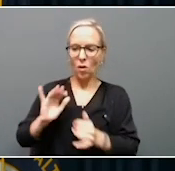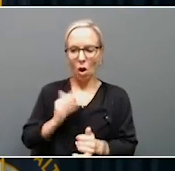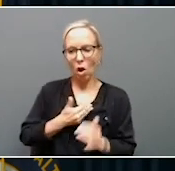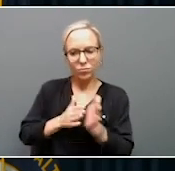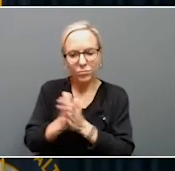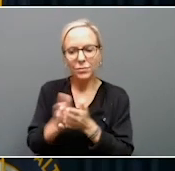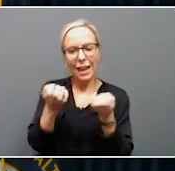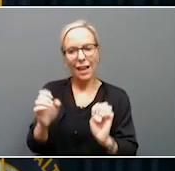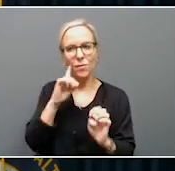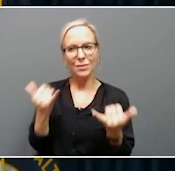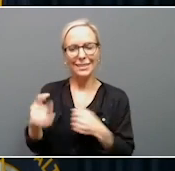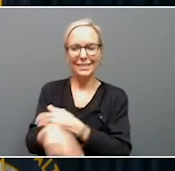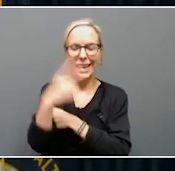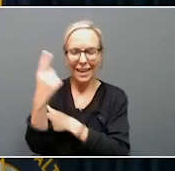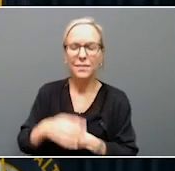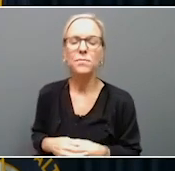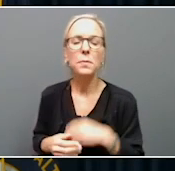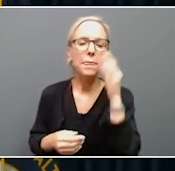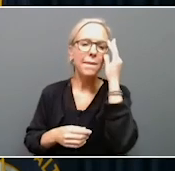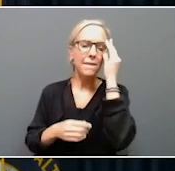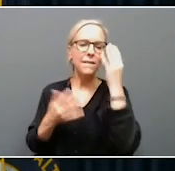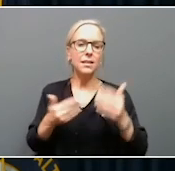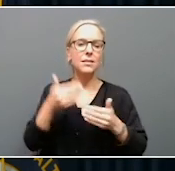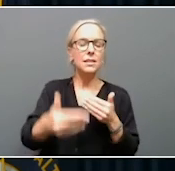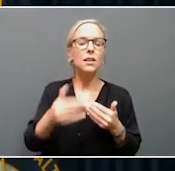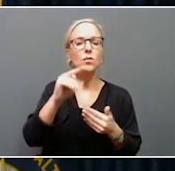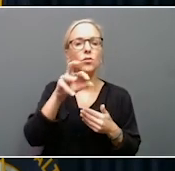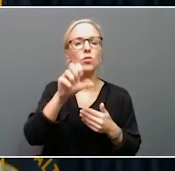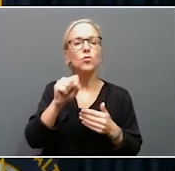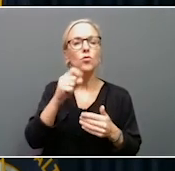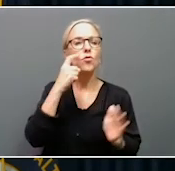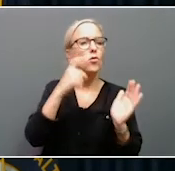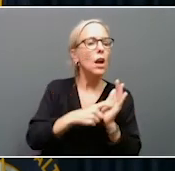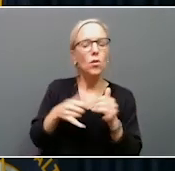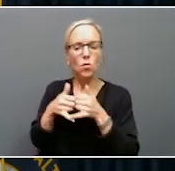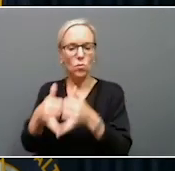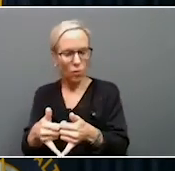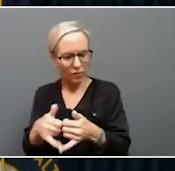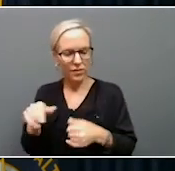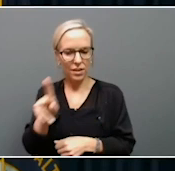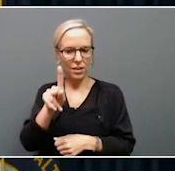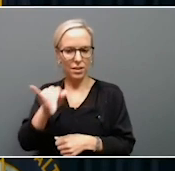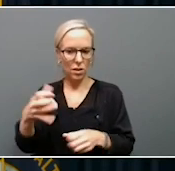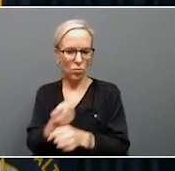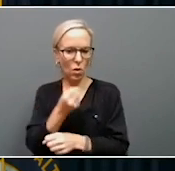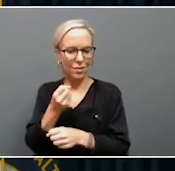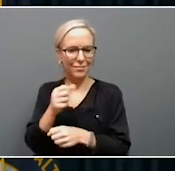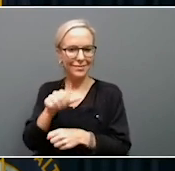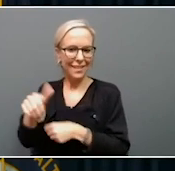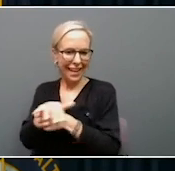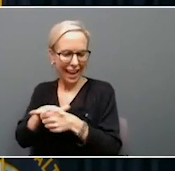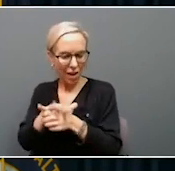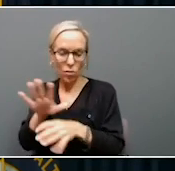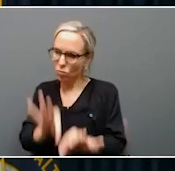Next, we have some news about a recognition or award that Kentucky has won in a different area, but a very important one.